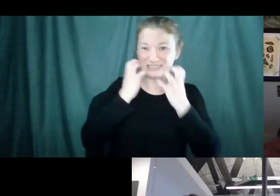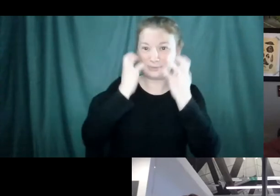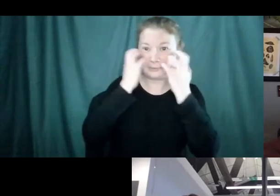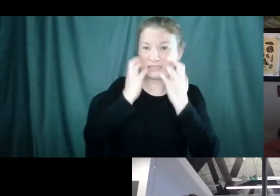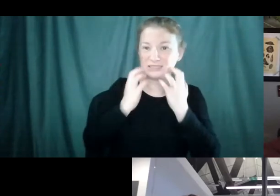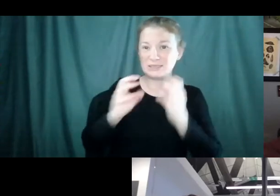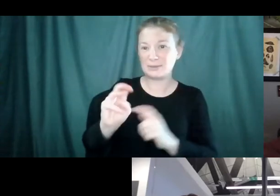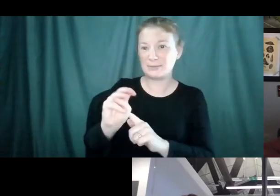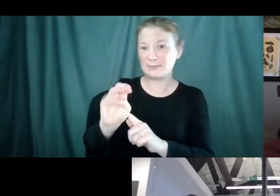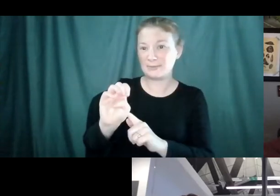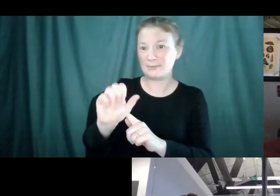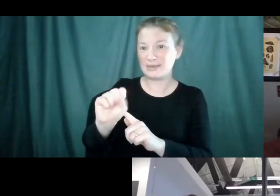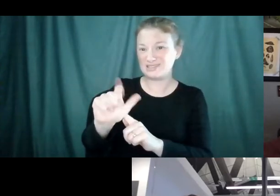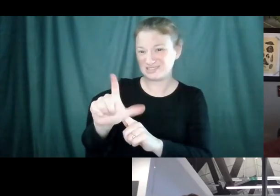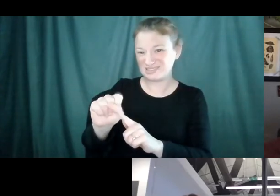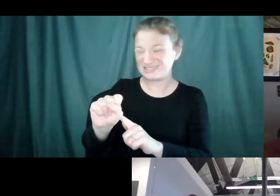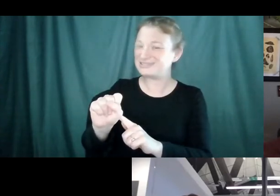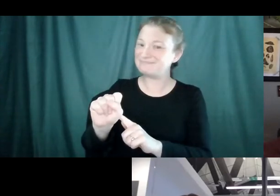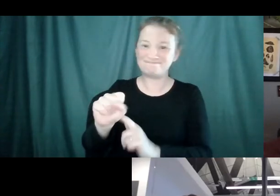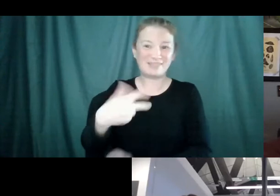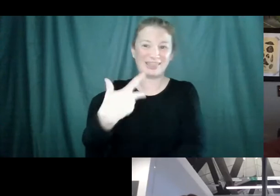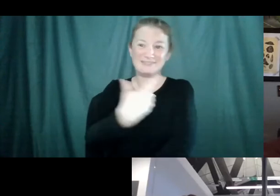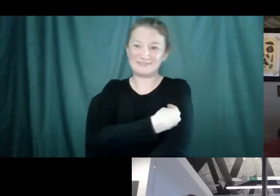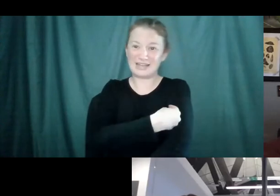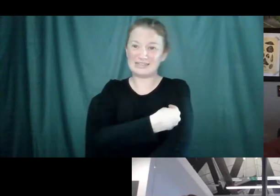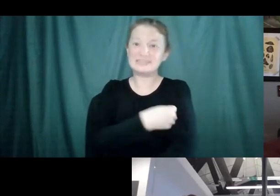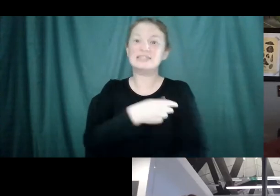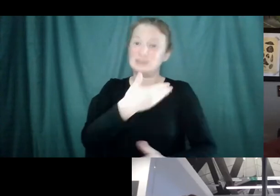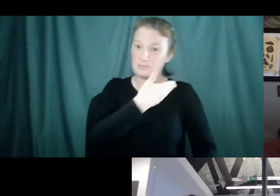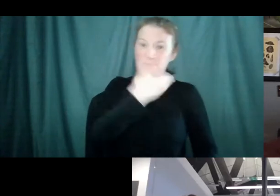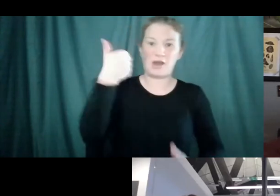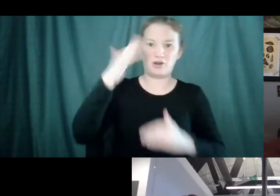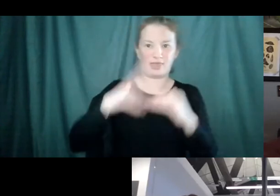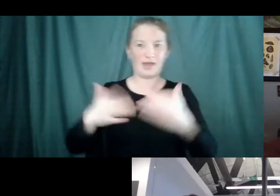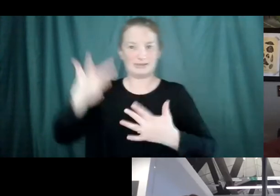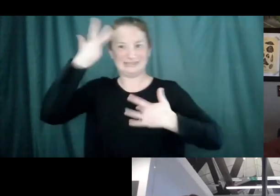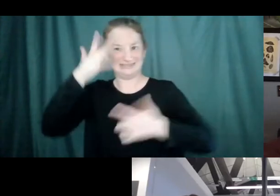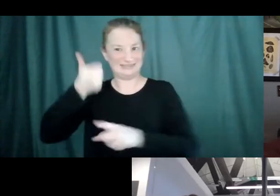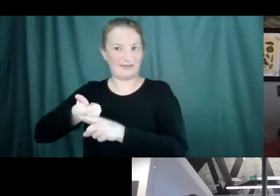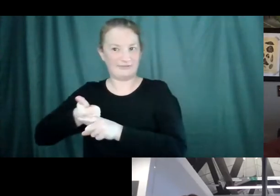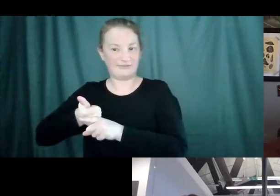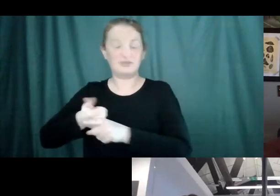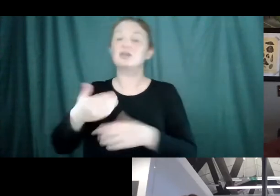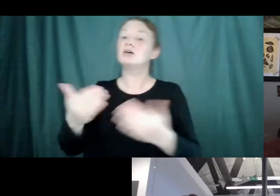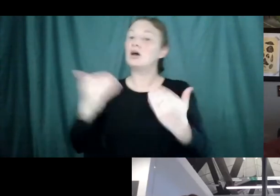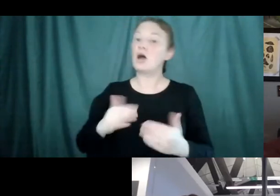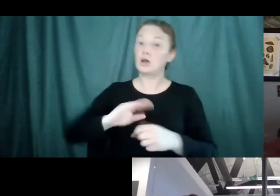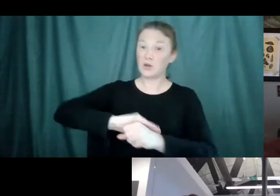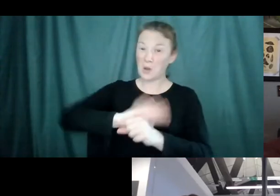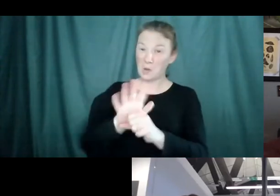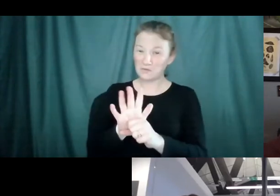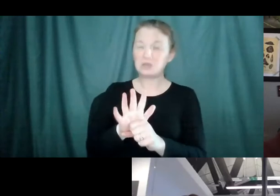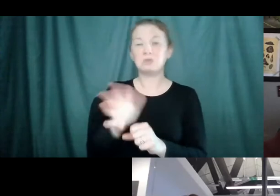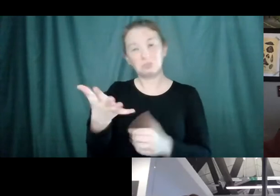particularly good protection. The vaccine is way better. The virus that causes COVID-19 does something a little bit similar.